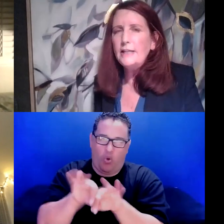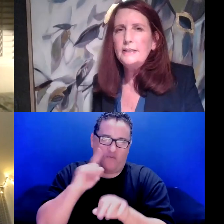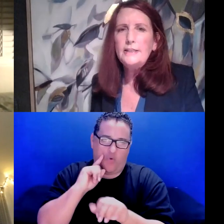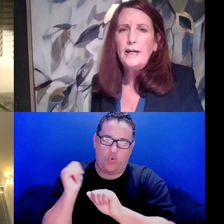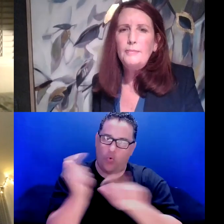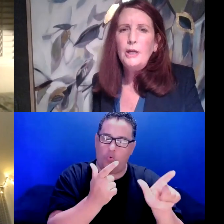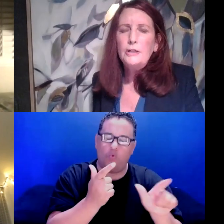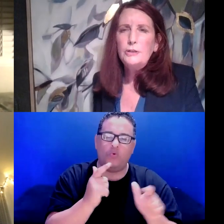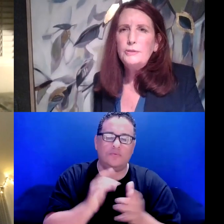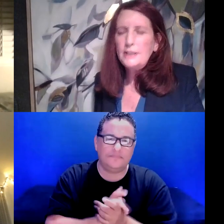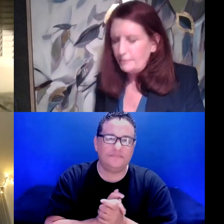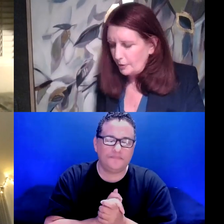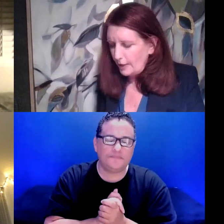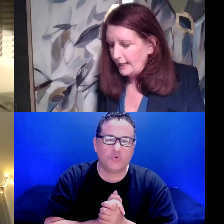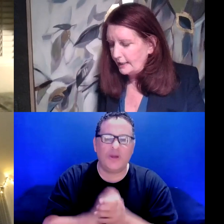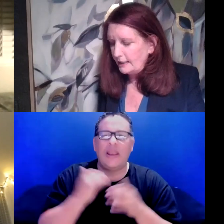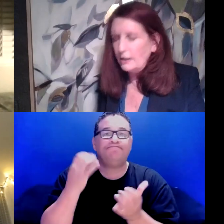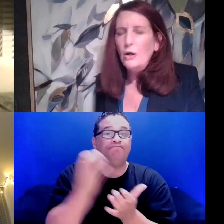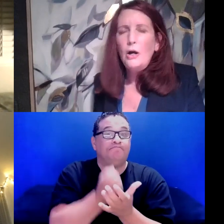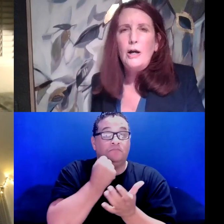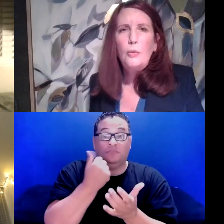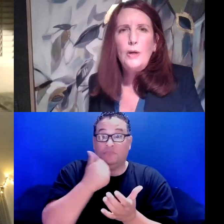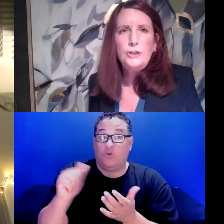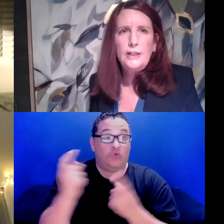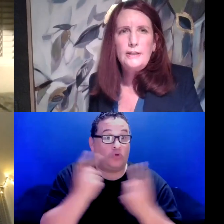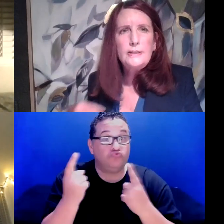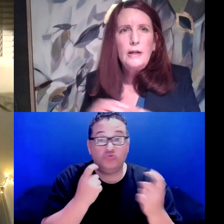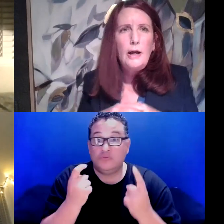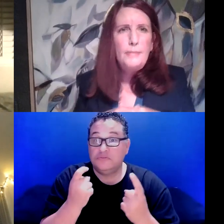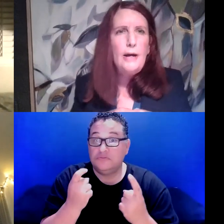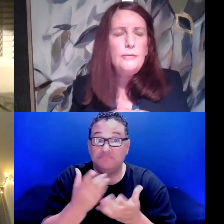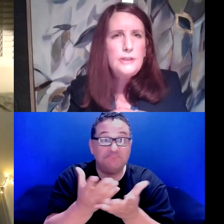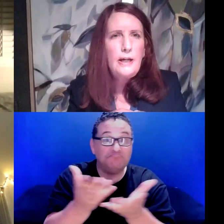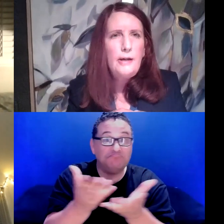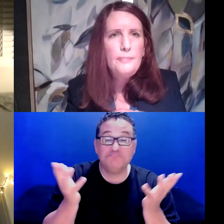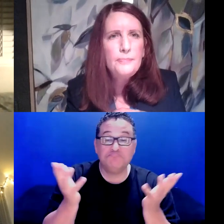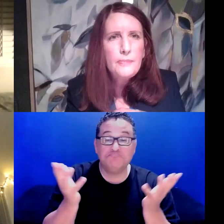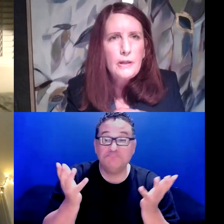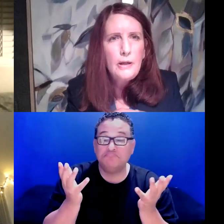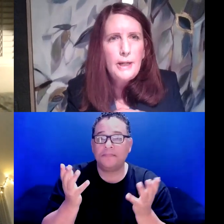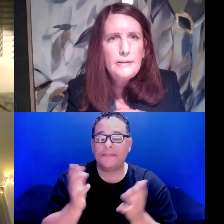take this time to see if people had any questions about